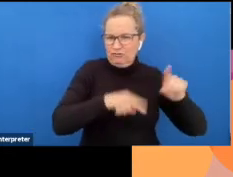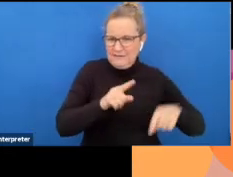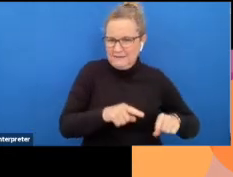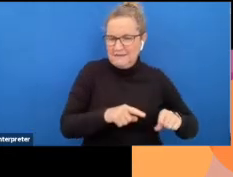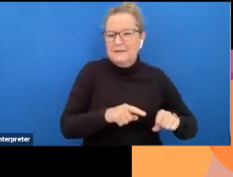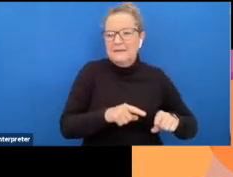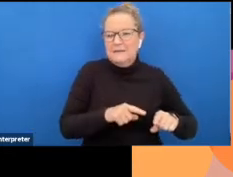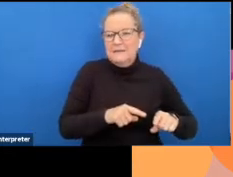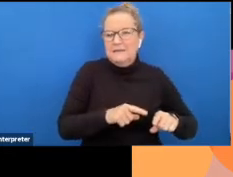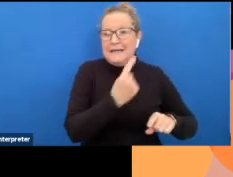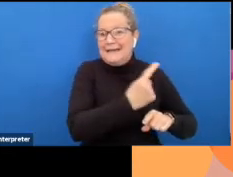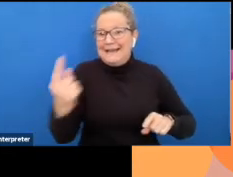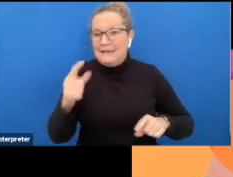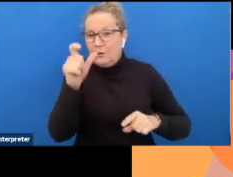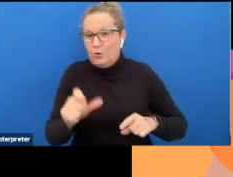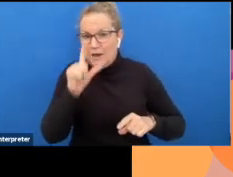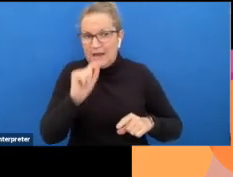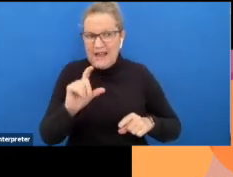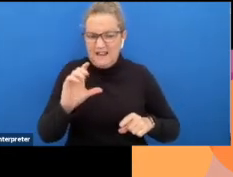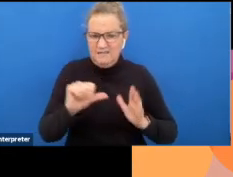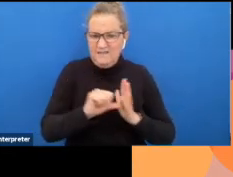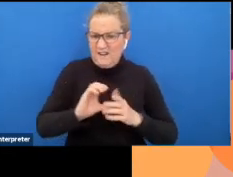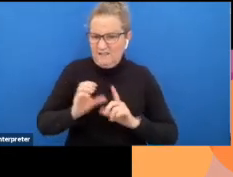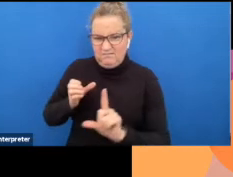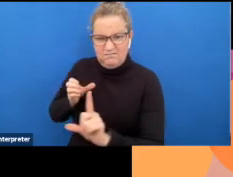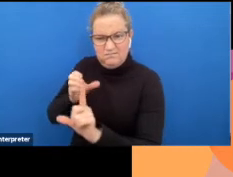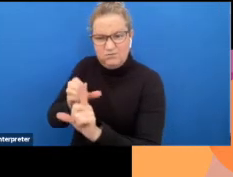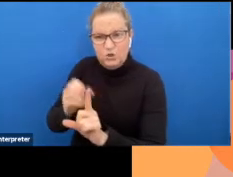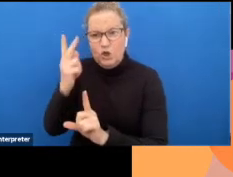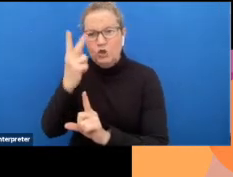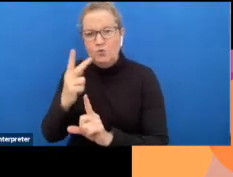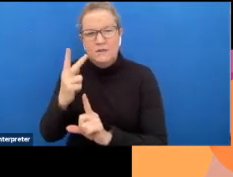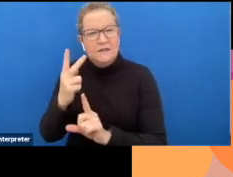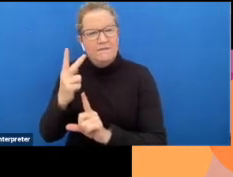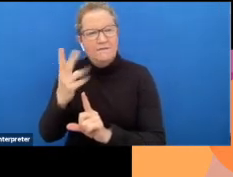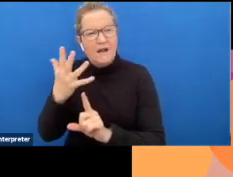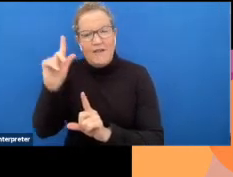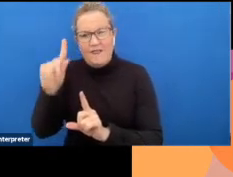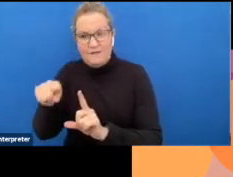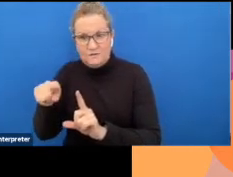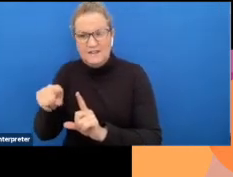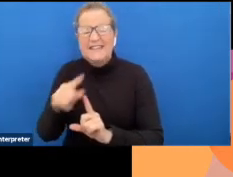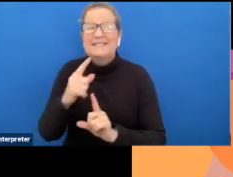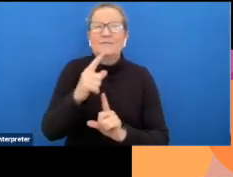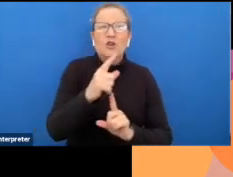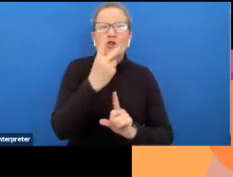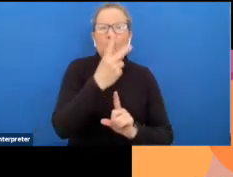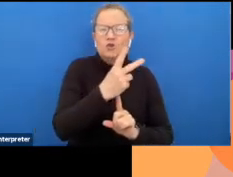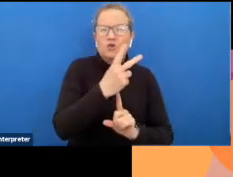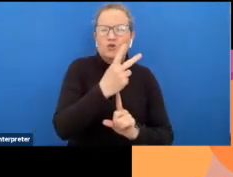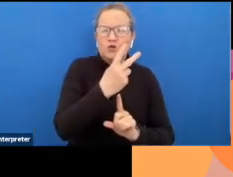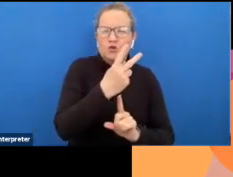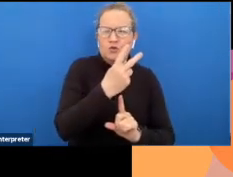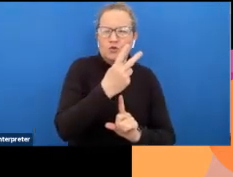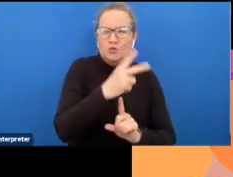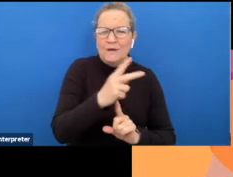each person can attract up twenty thousand dollars in wage subsidies so there is there are two levels of twenty thousand and ten thousand i won't go that into